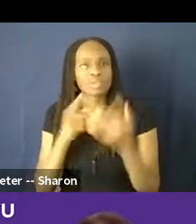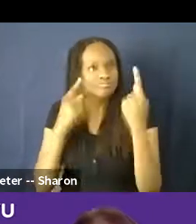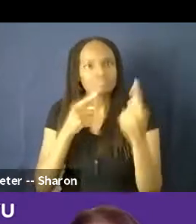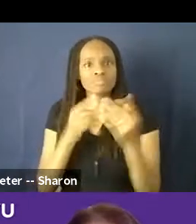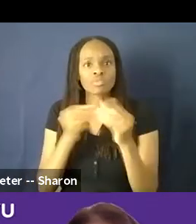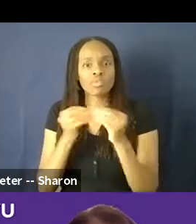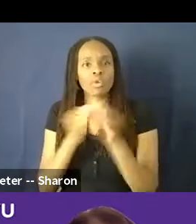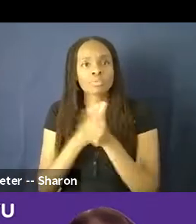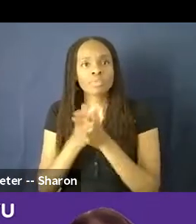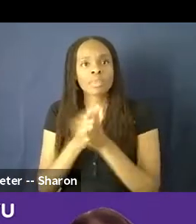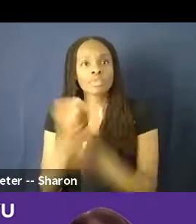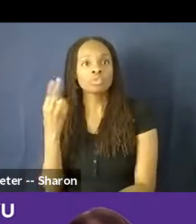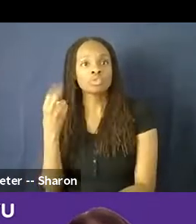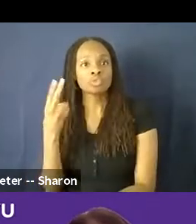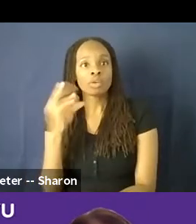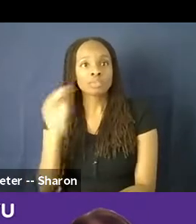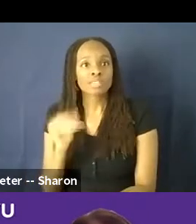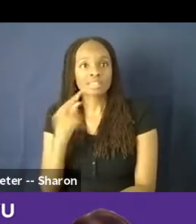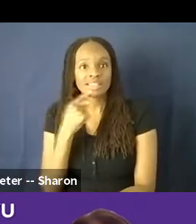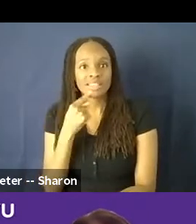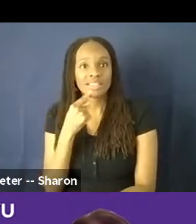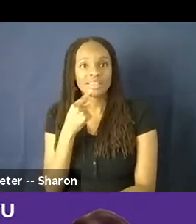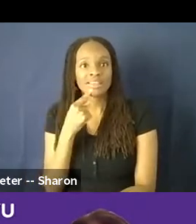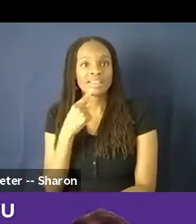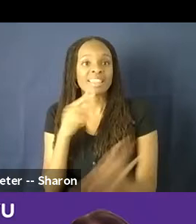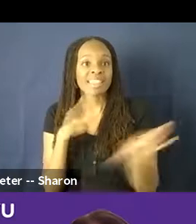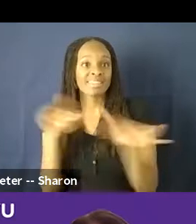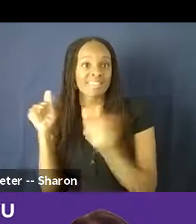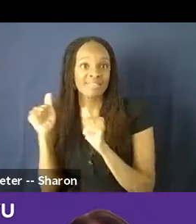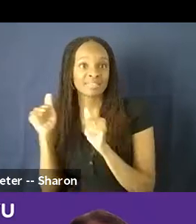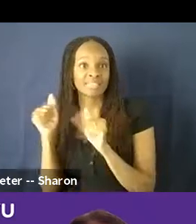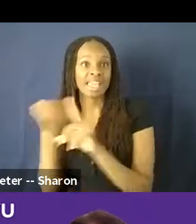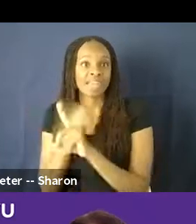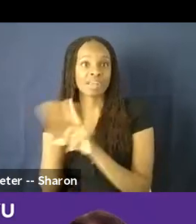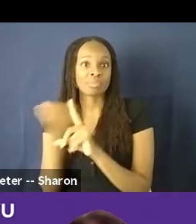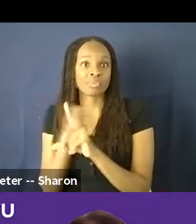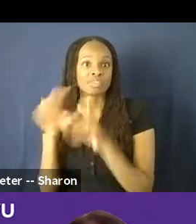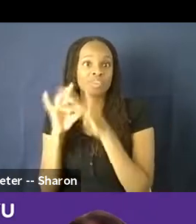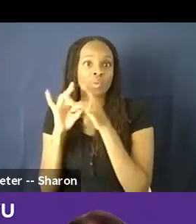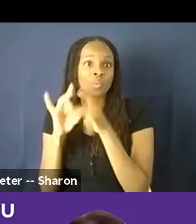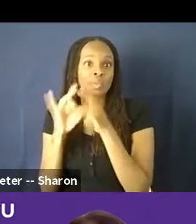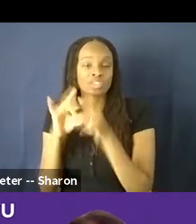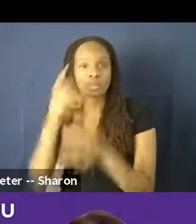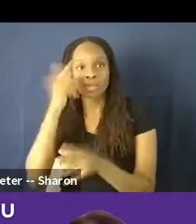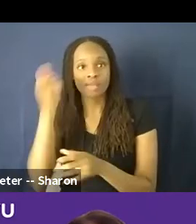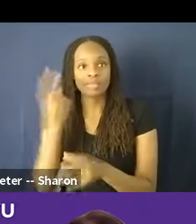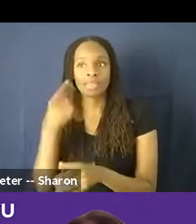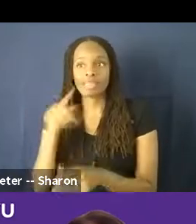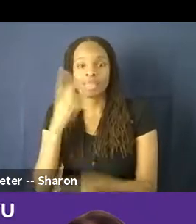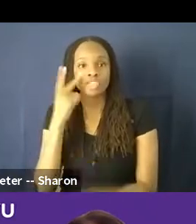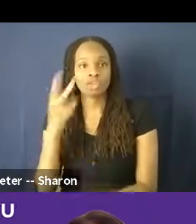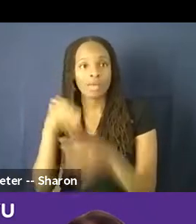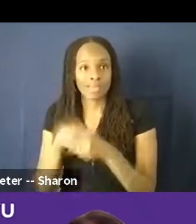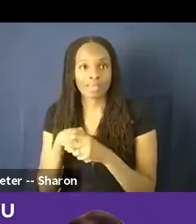was 12% said that they left an abusive relationship because something they saw in the make-believe world. And that